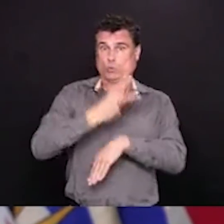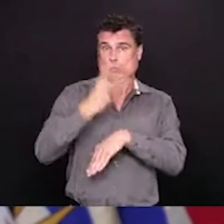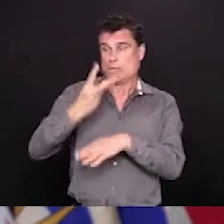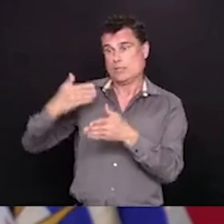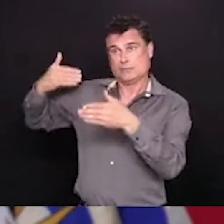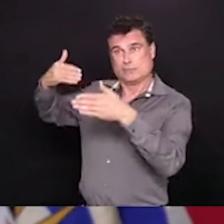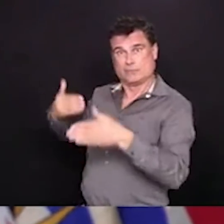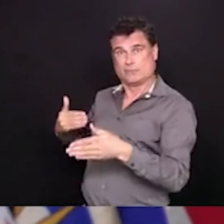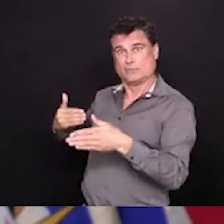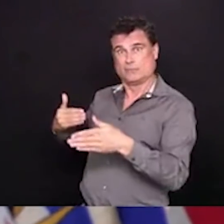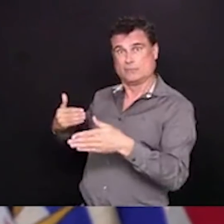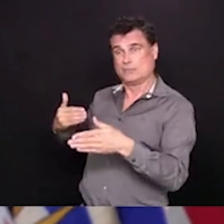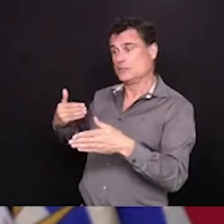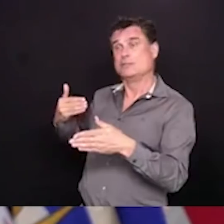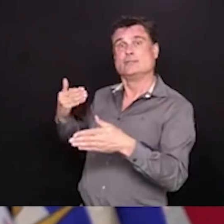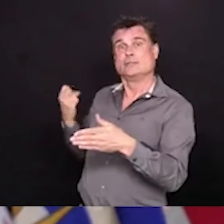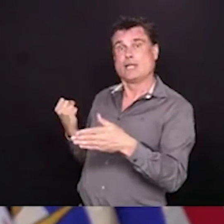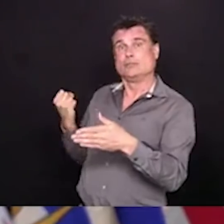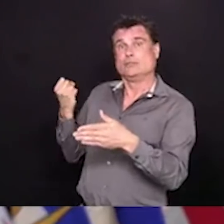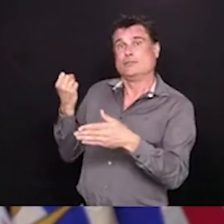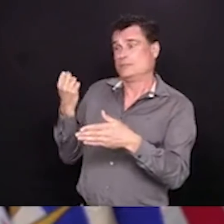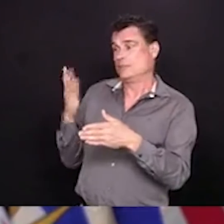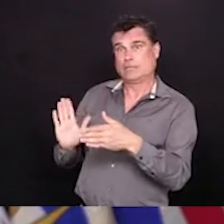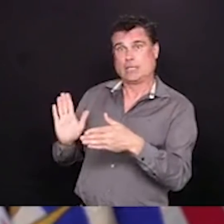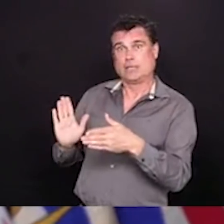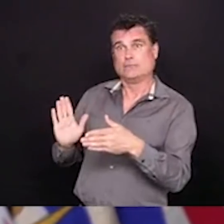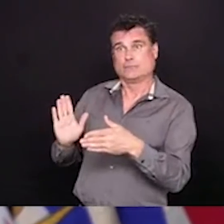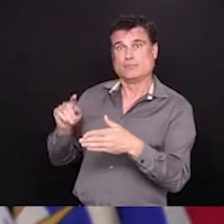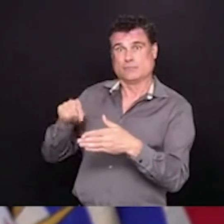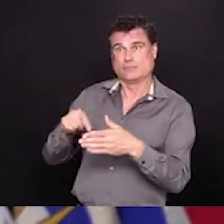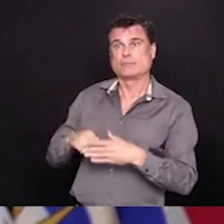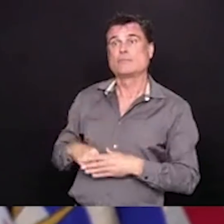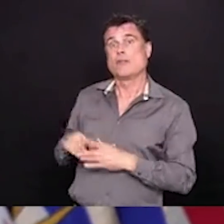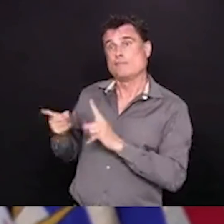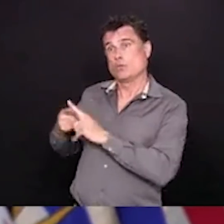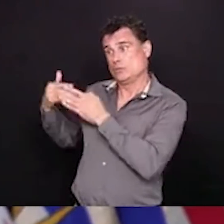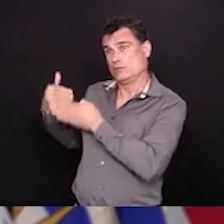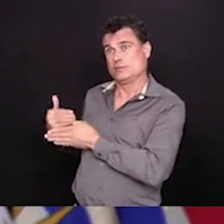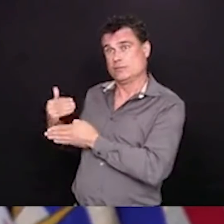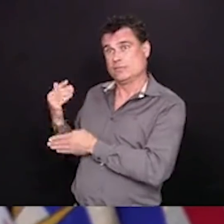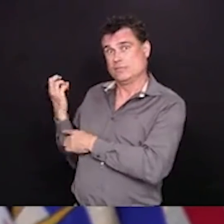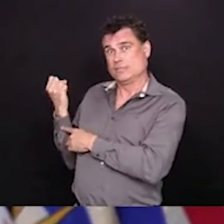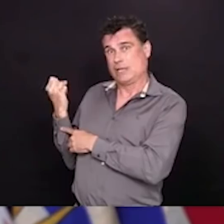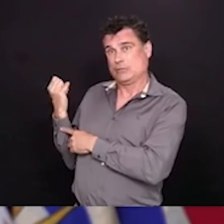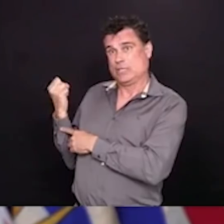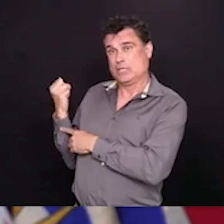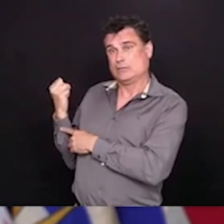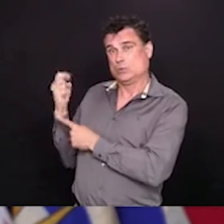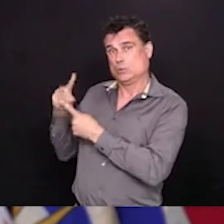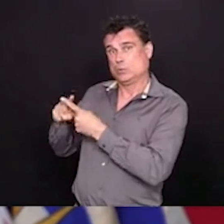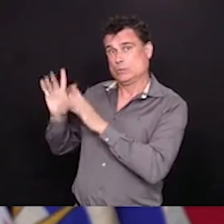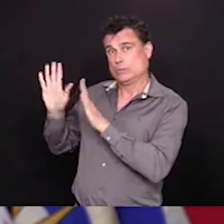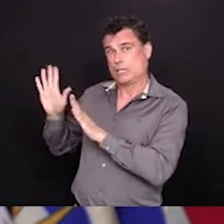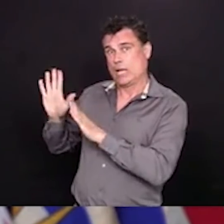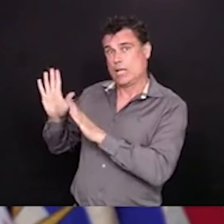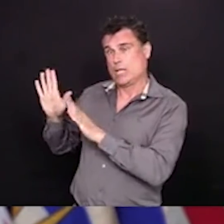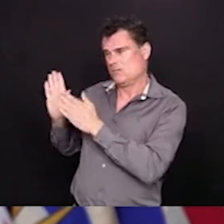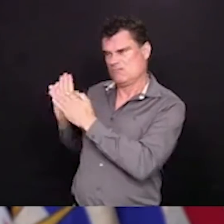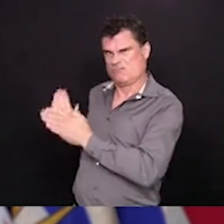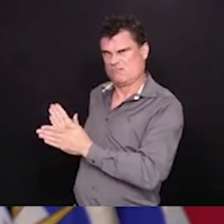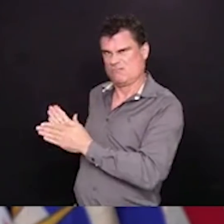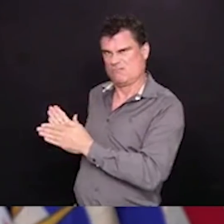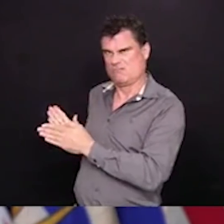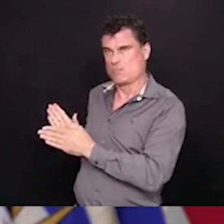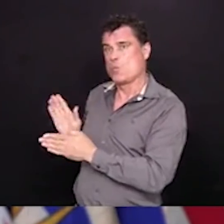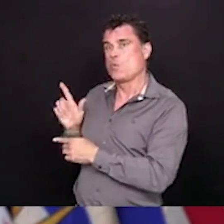midday today. So for our first period, from Saturday to Sunday, we had 29 new cases test positive